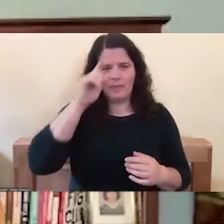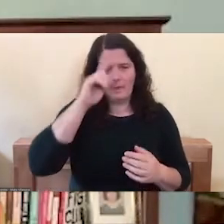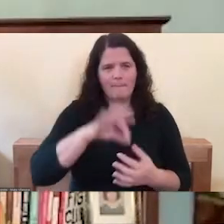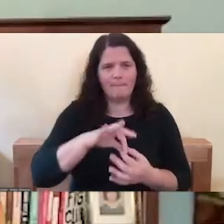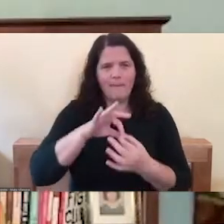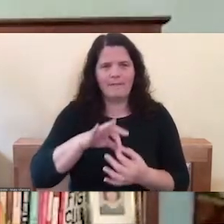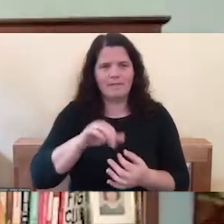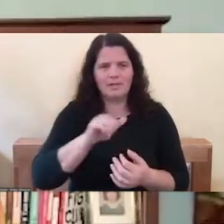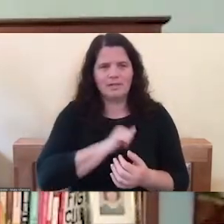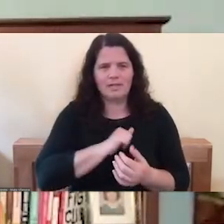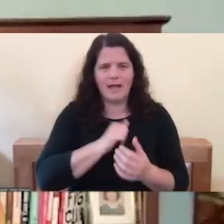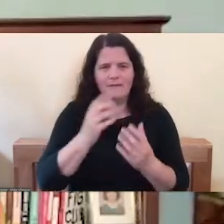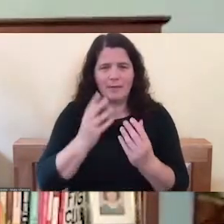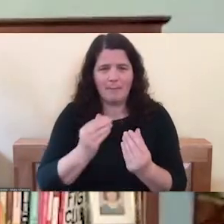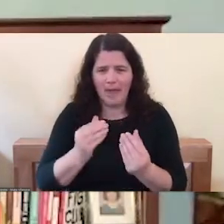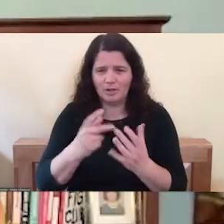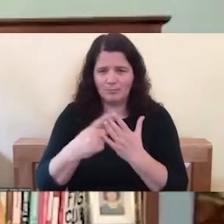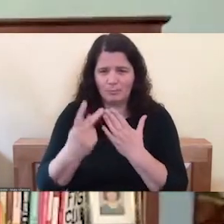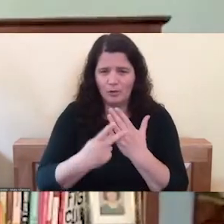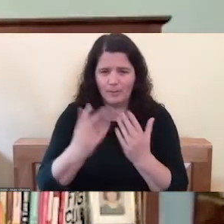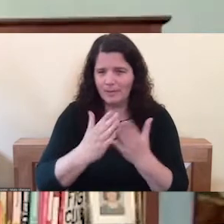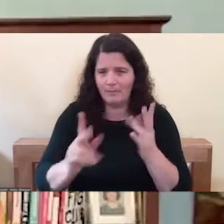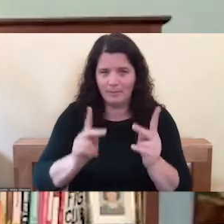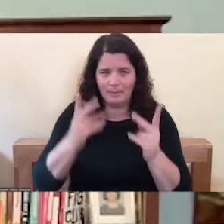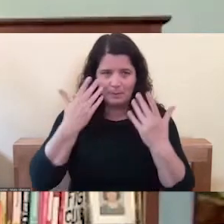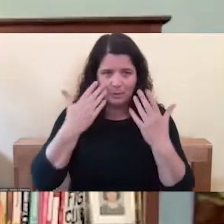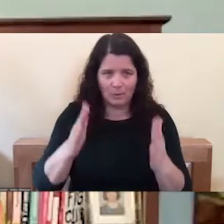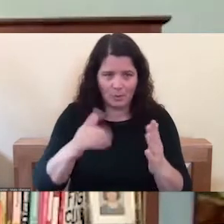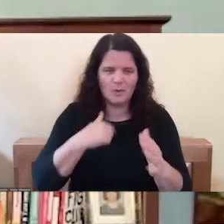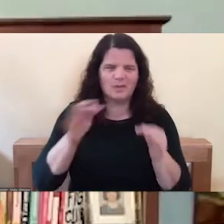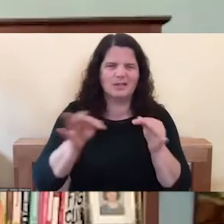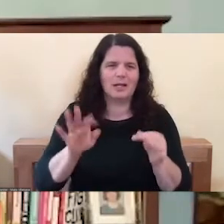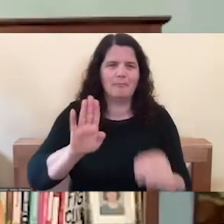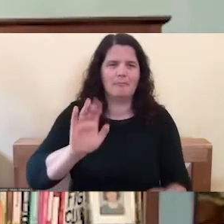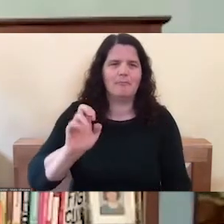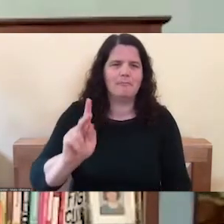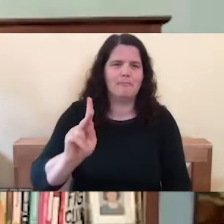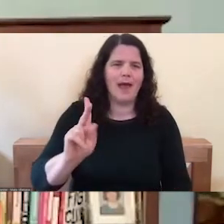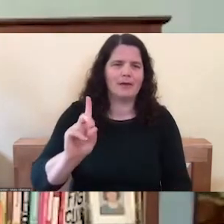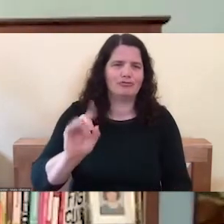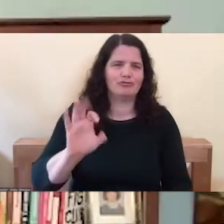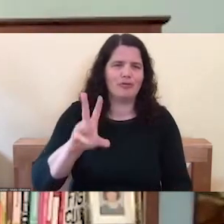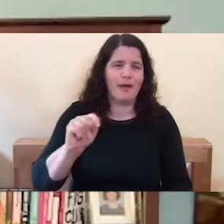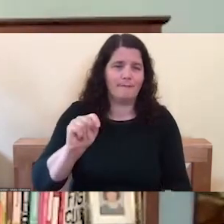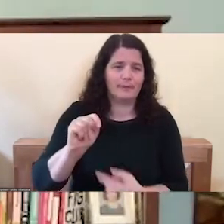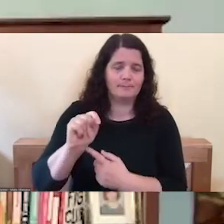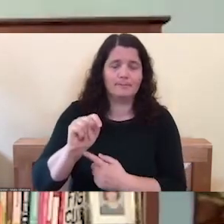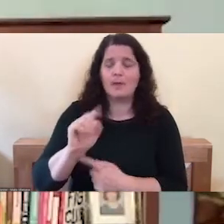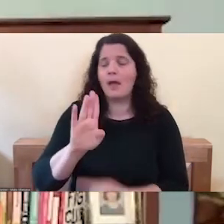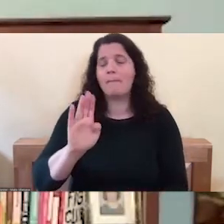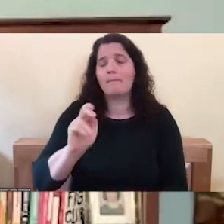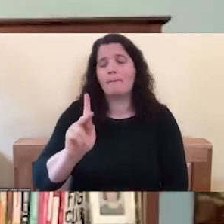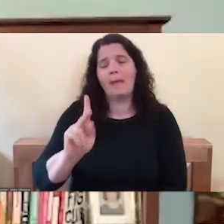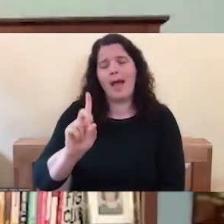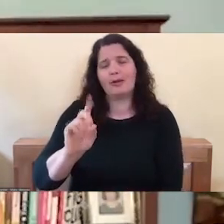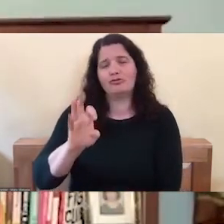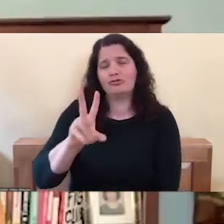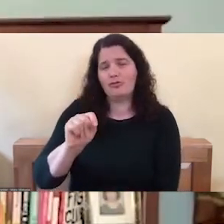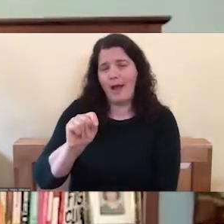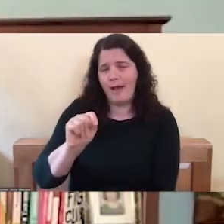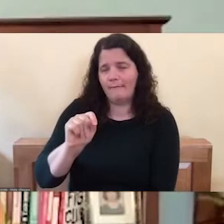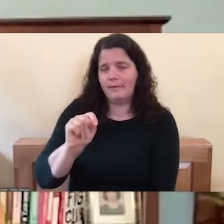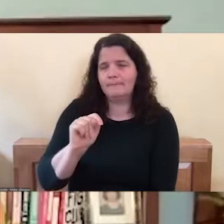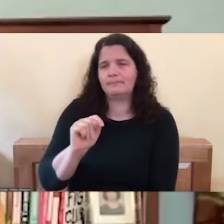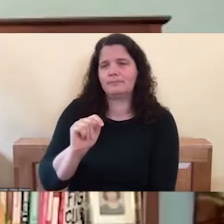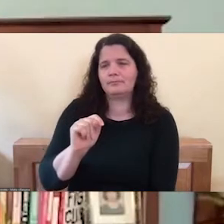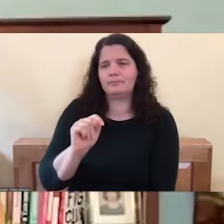backdraft is. So backdraft actually tends to arrive, we're used to thinking of it as